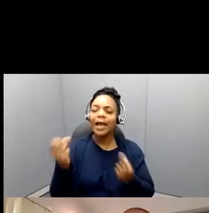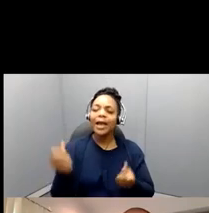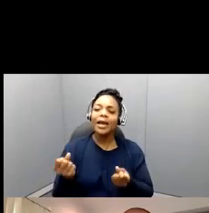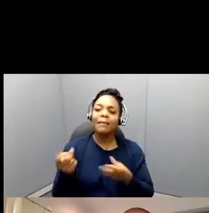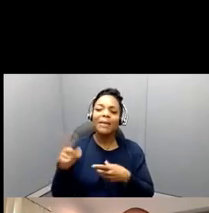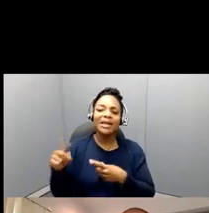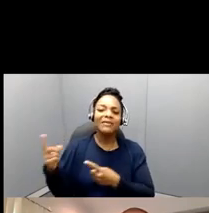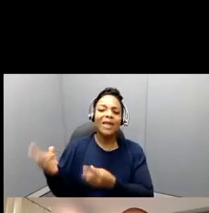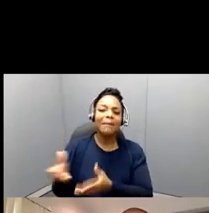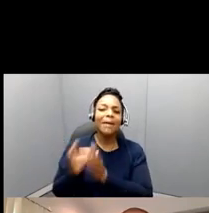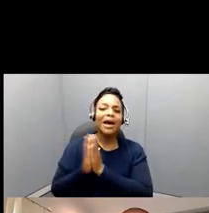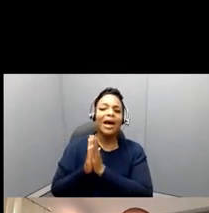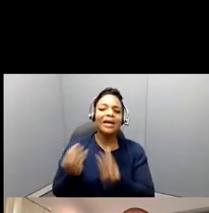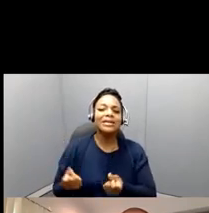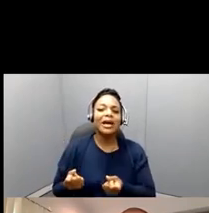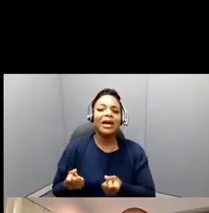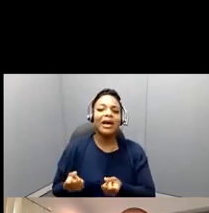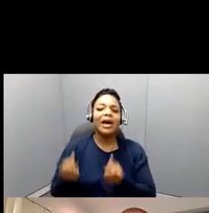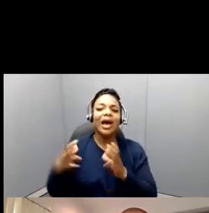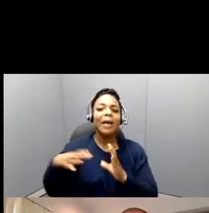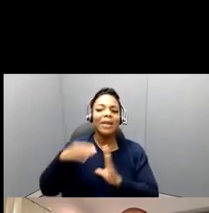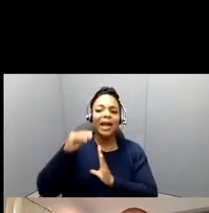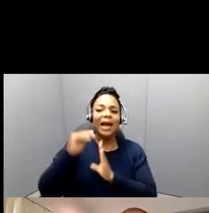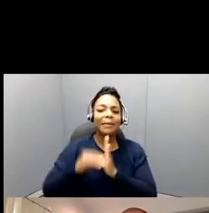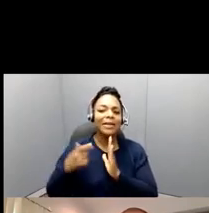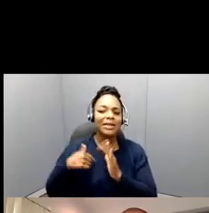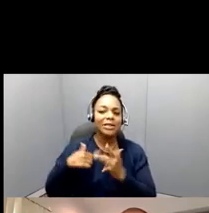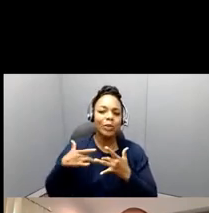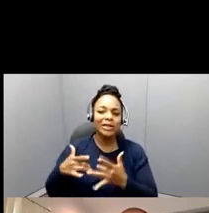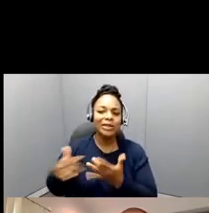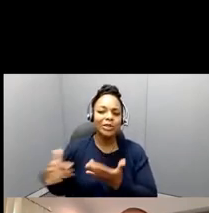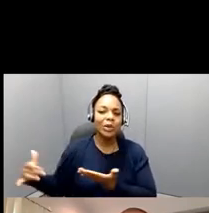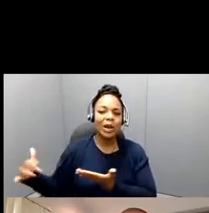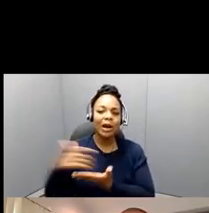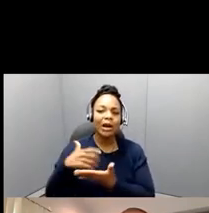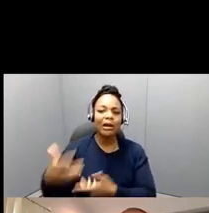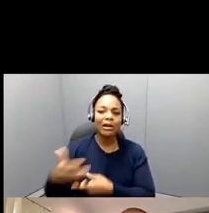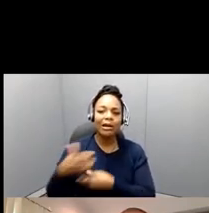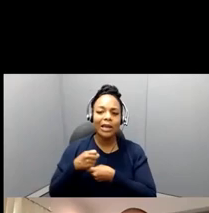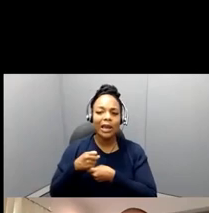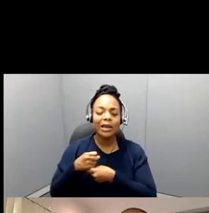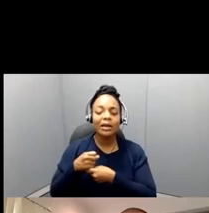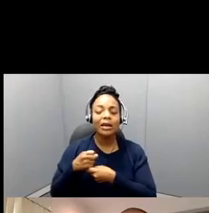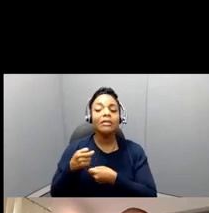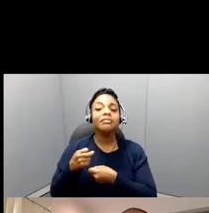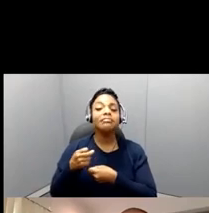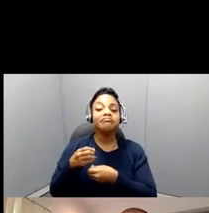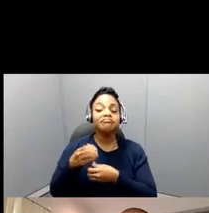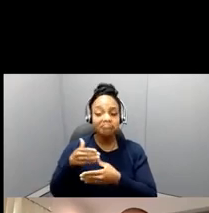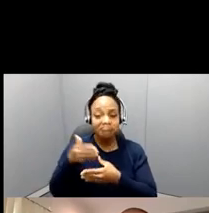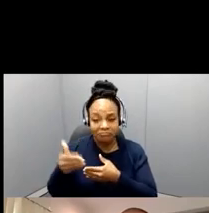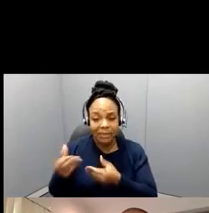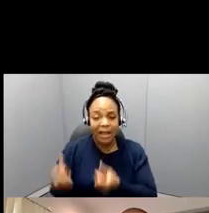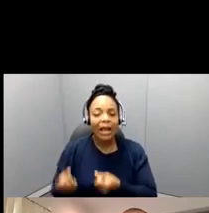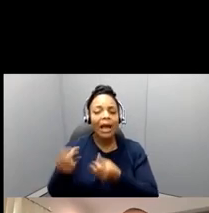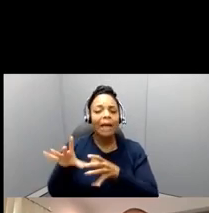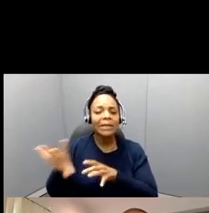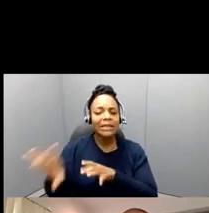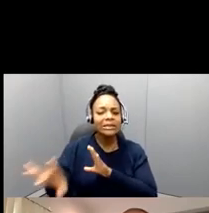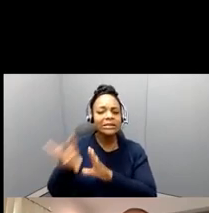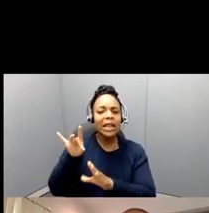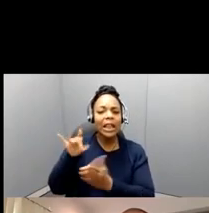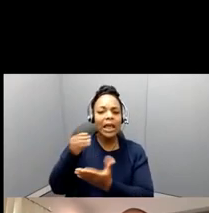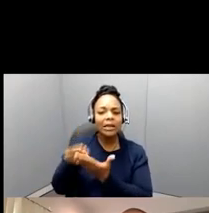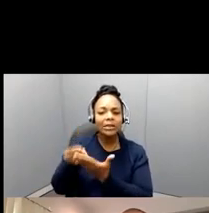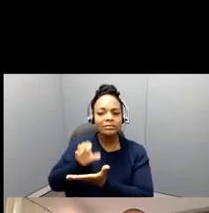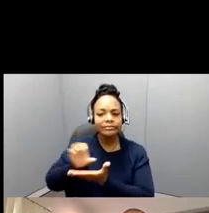we typically, typically get, how many fellows are selected, and, um, sort of like the rubric for